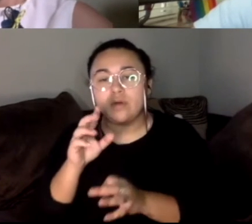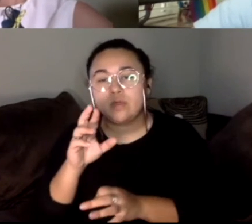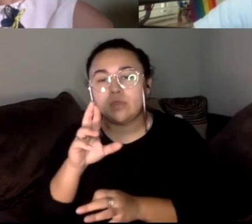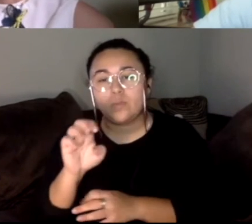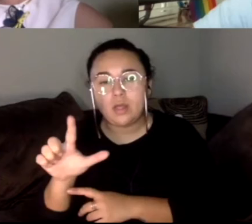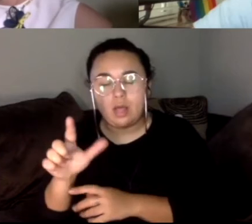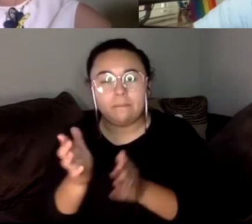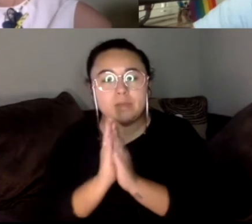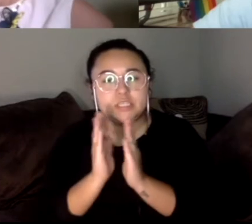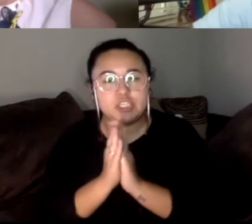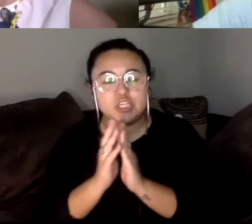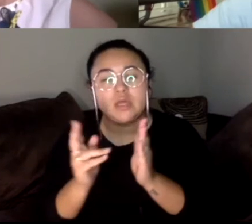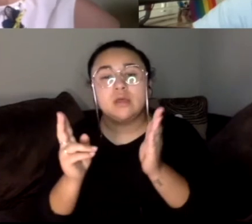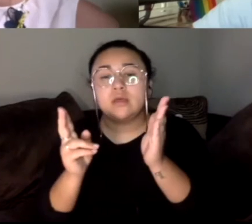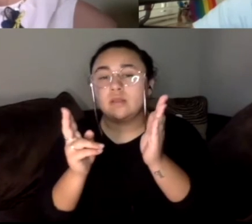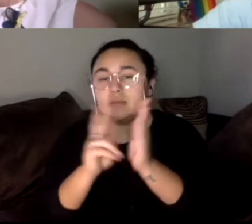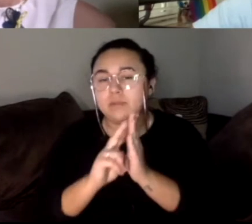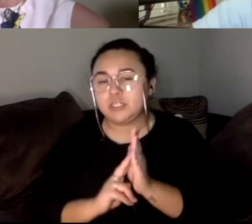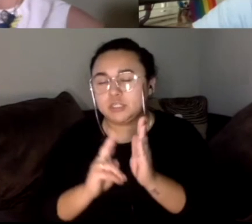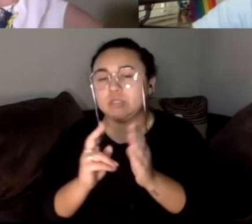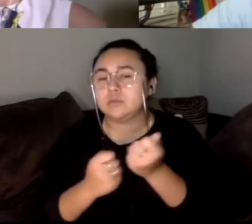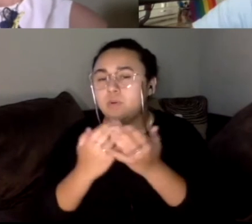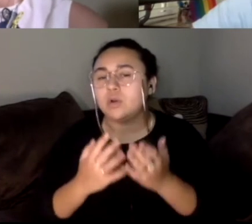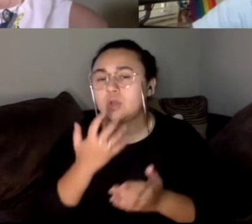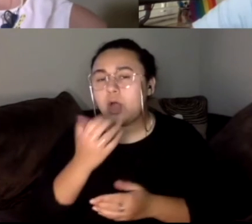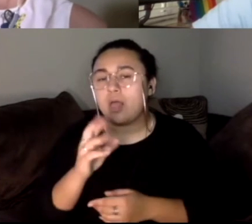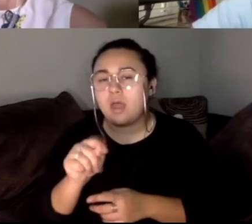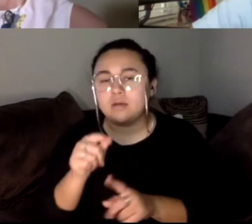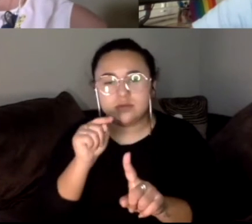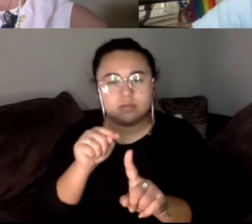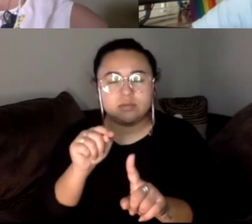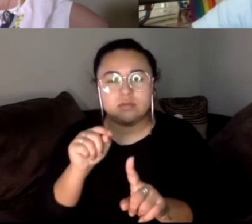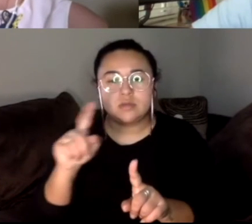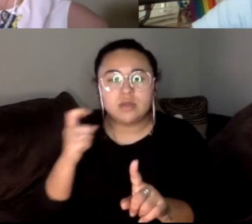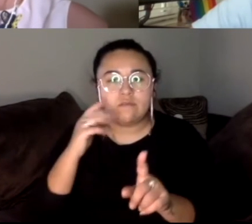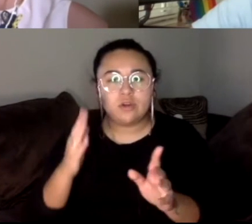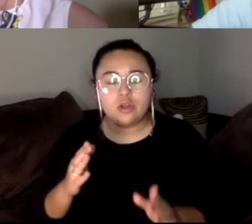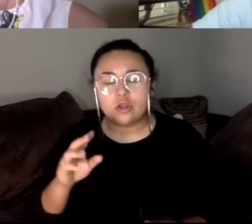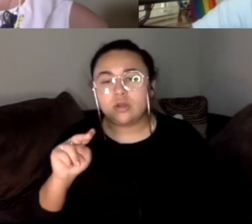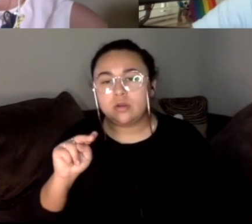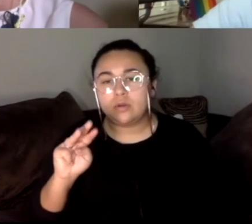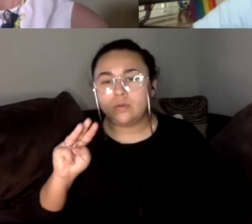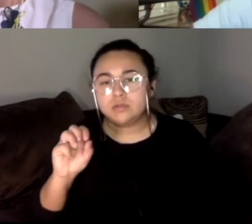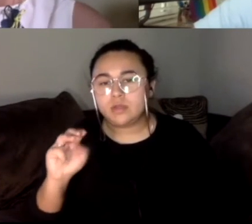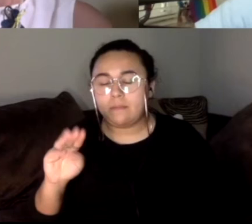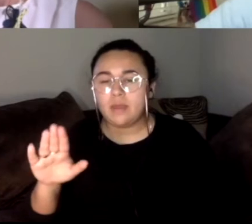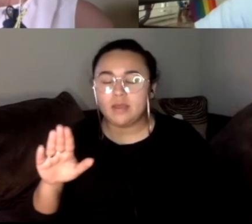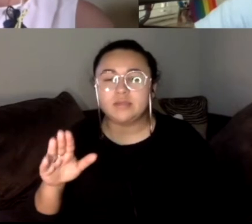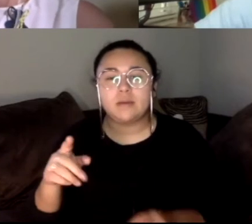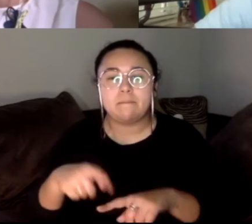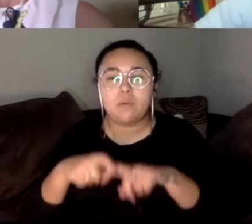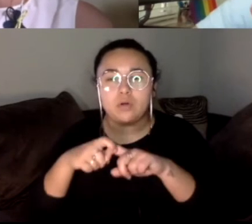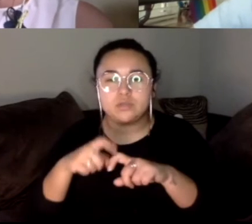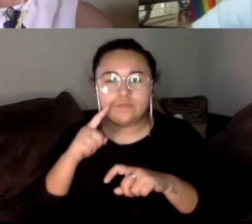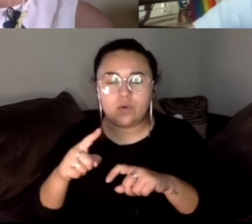petition supporters were actually calling out specifically Governor Newsom's moratorium on the death penalty. And so